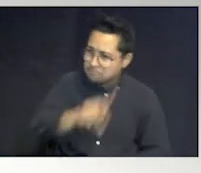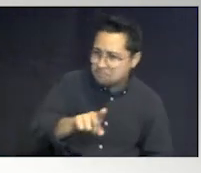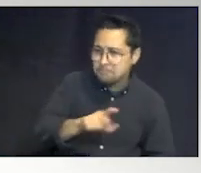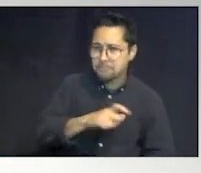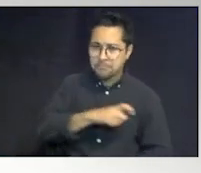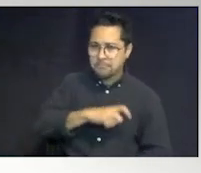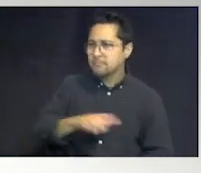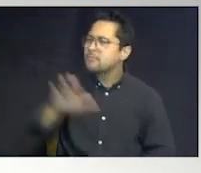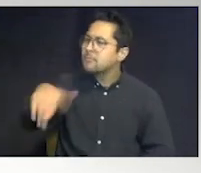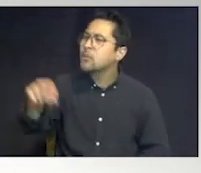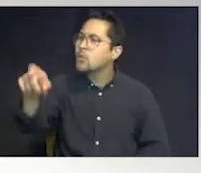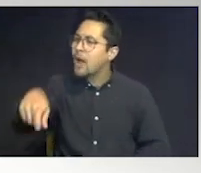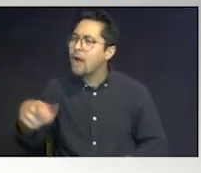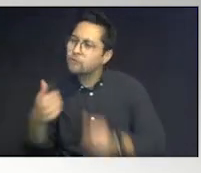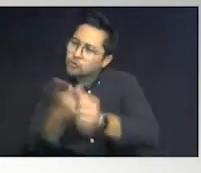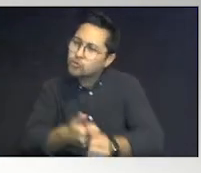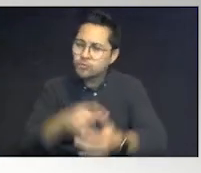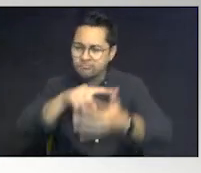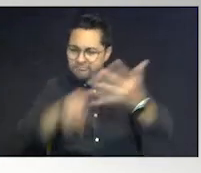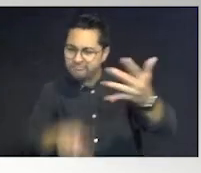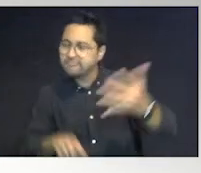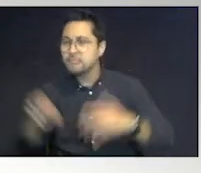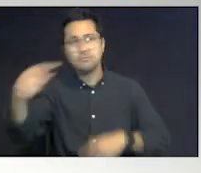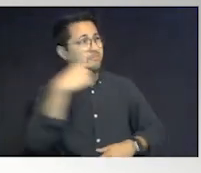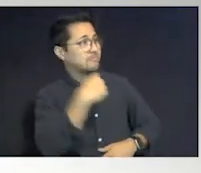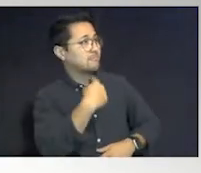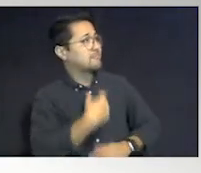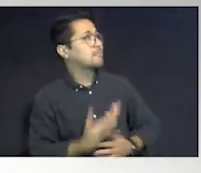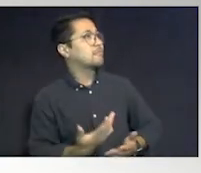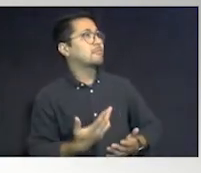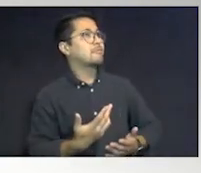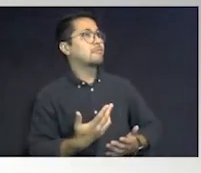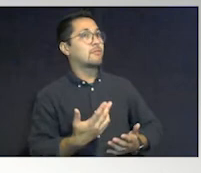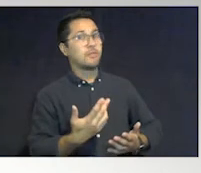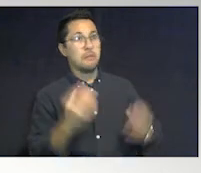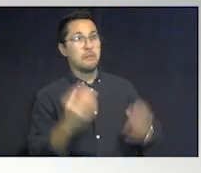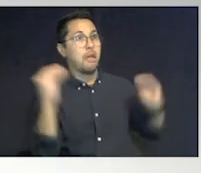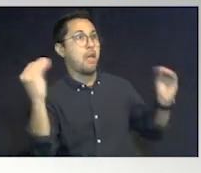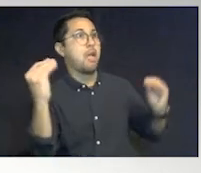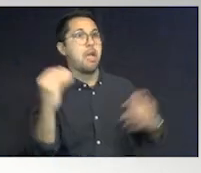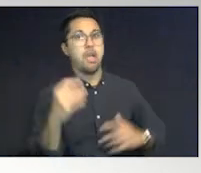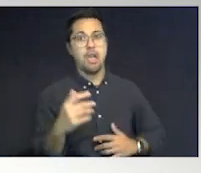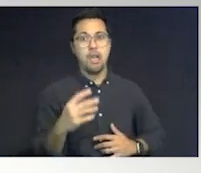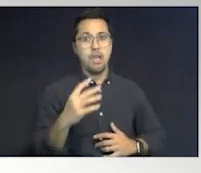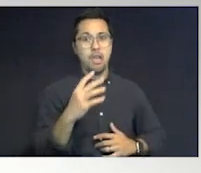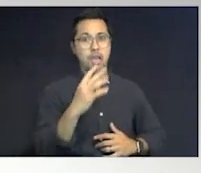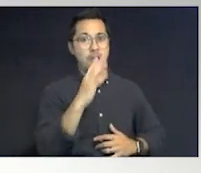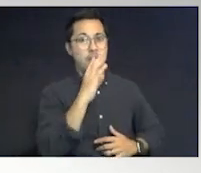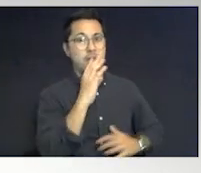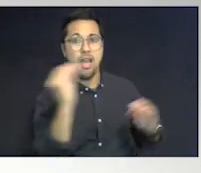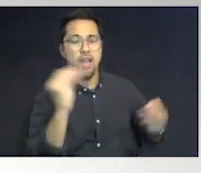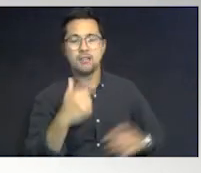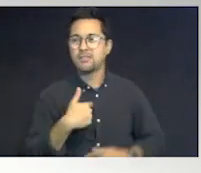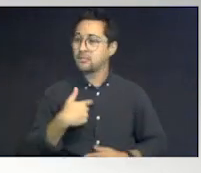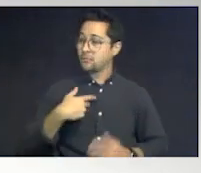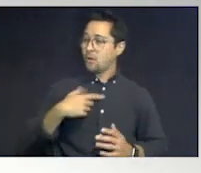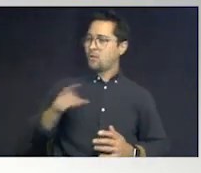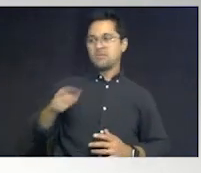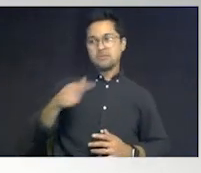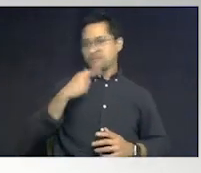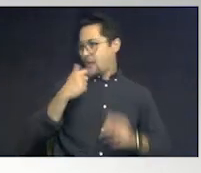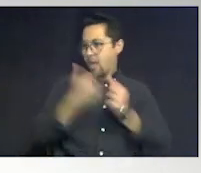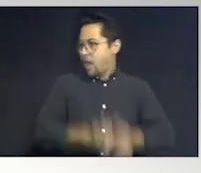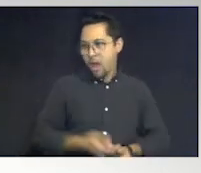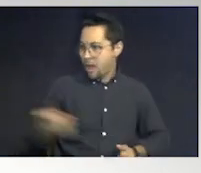officer, I tell you, ma'am, you need to do this and you say to me or do nothing, I'm entirely going to say you're being non-compliant